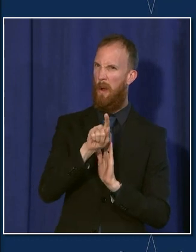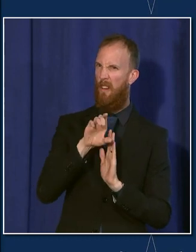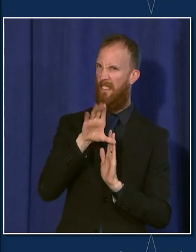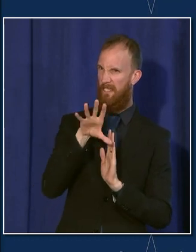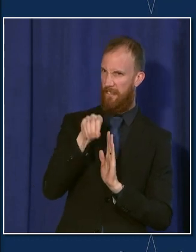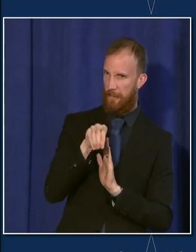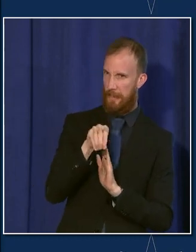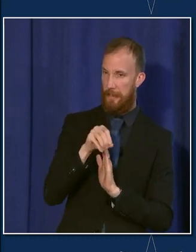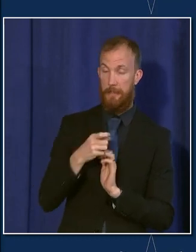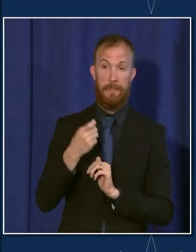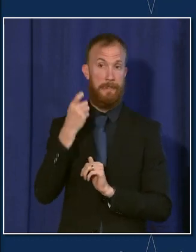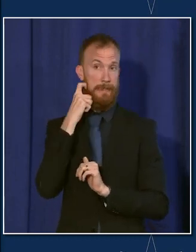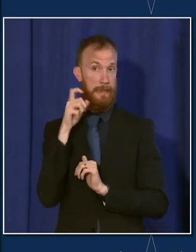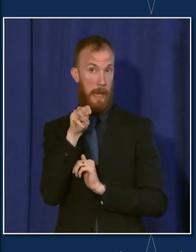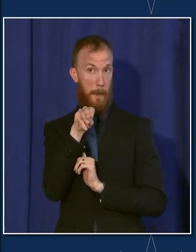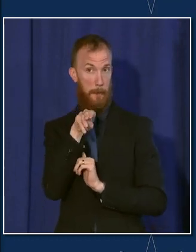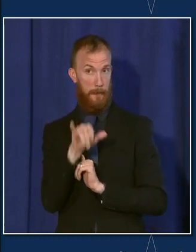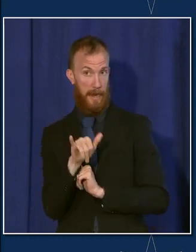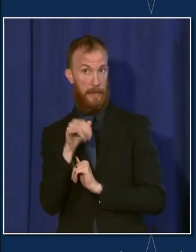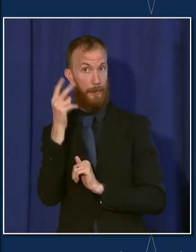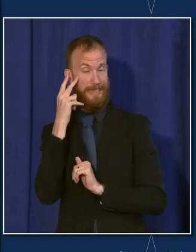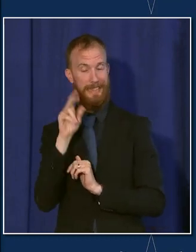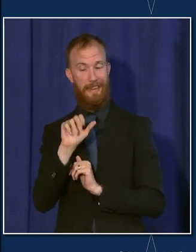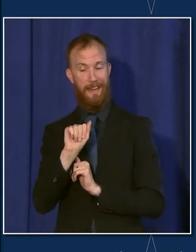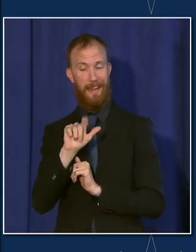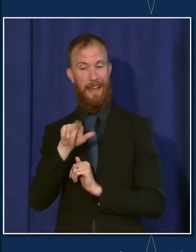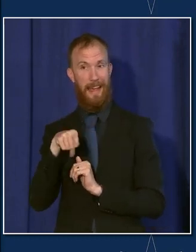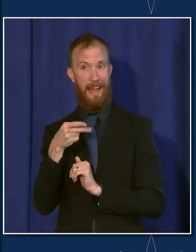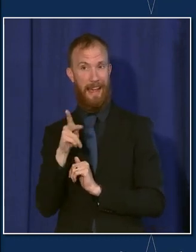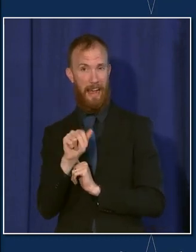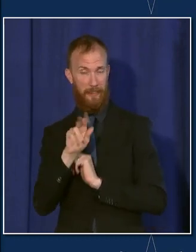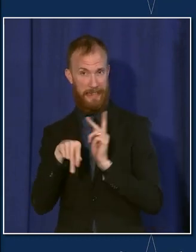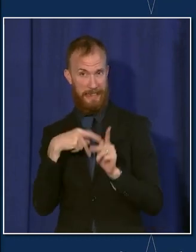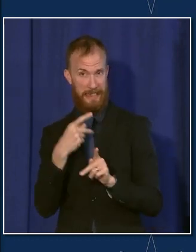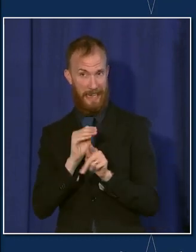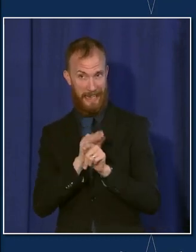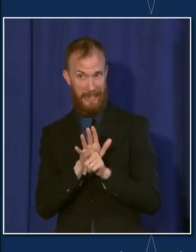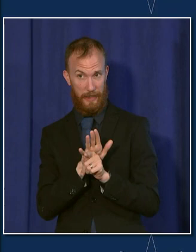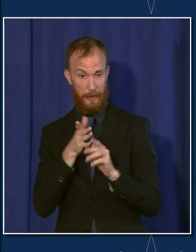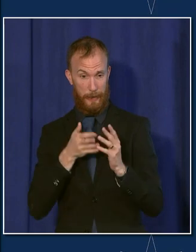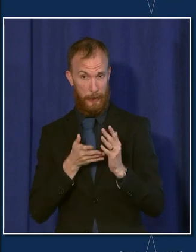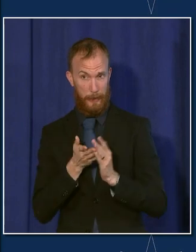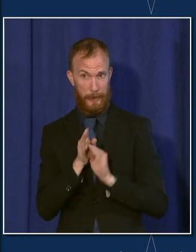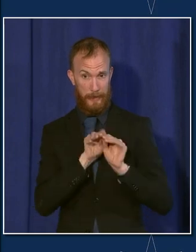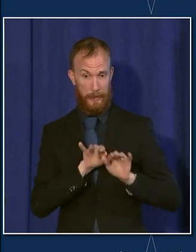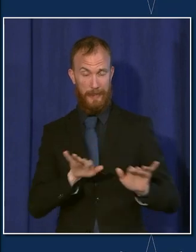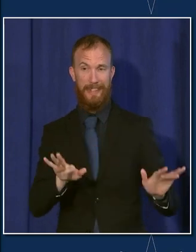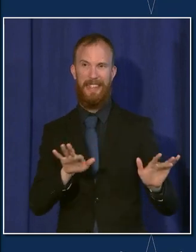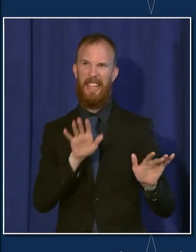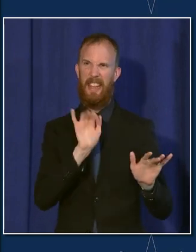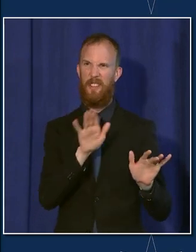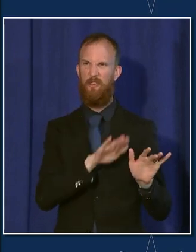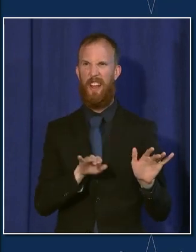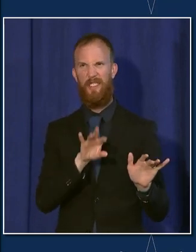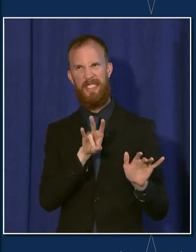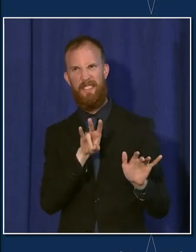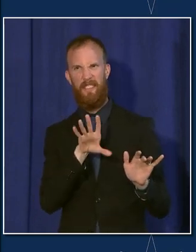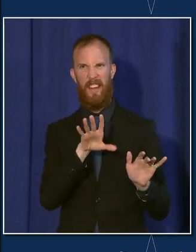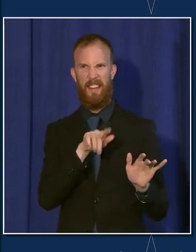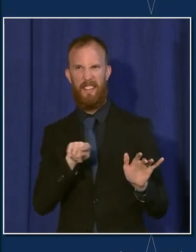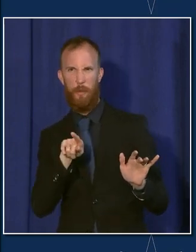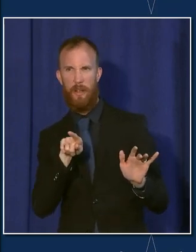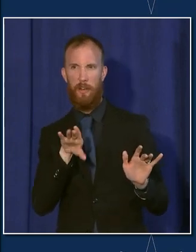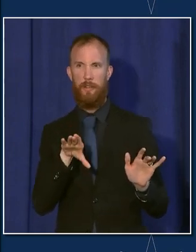In May, as we saw the alpha variant come through, it was more in the 75 to 100 range per day. We're currently averaging